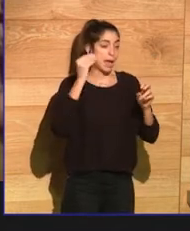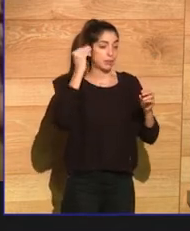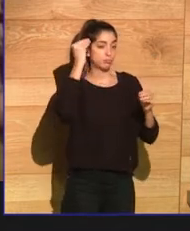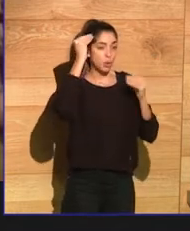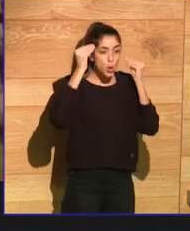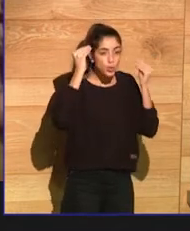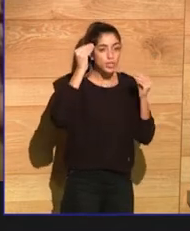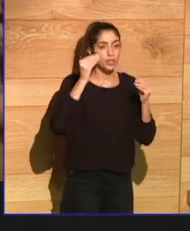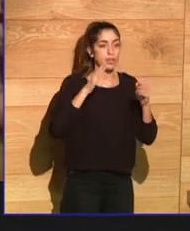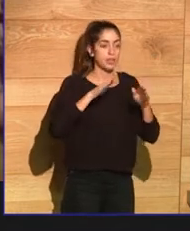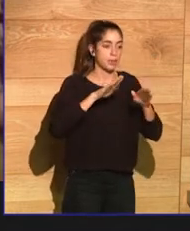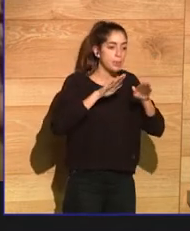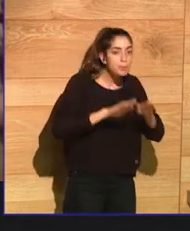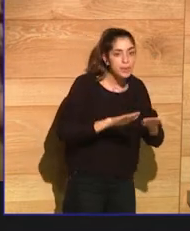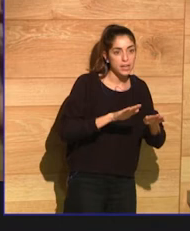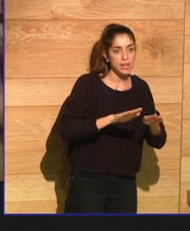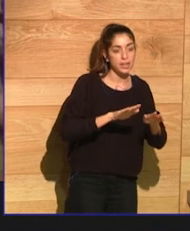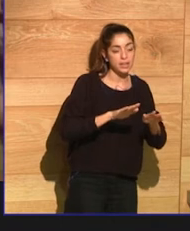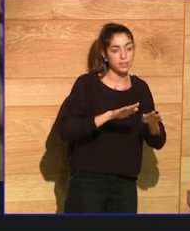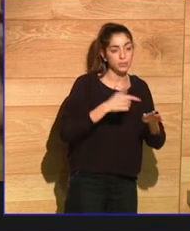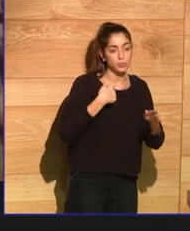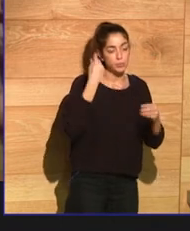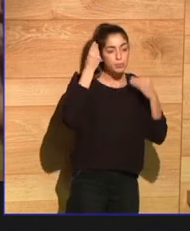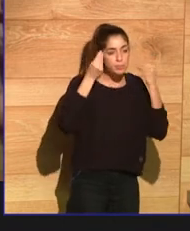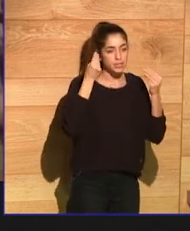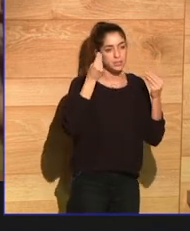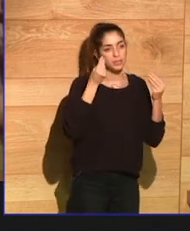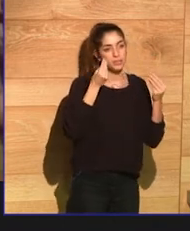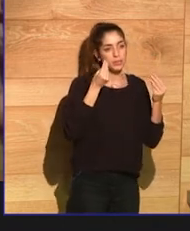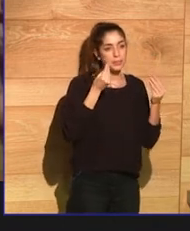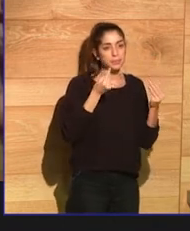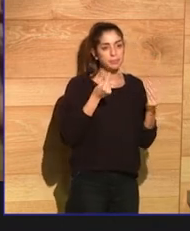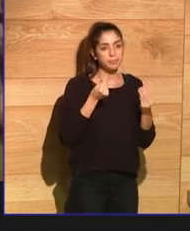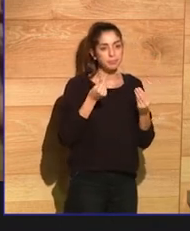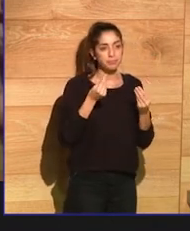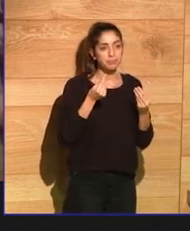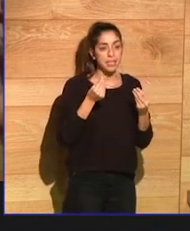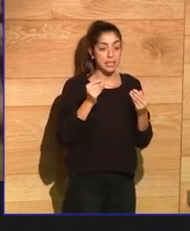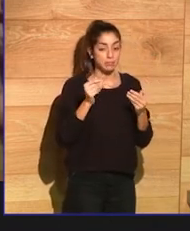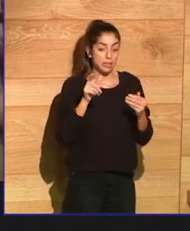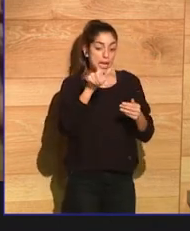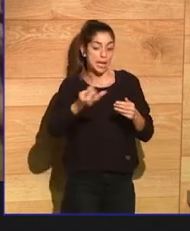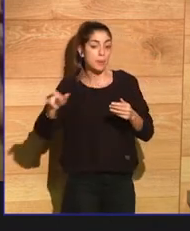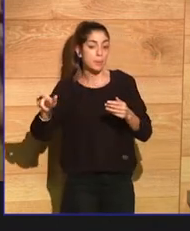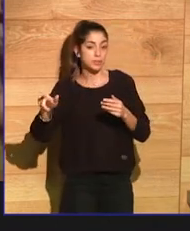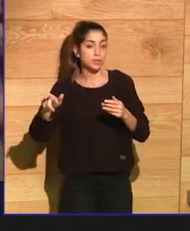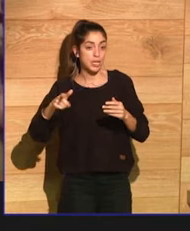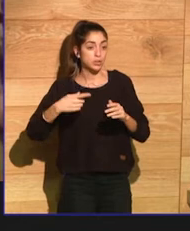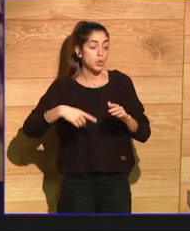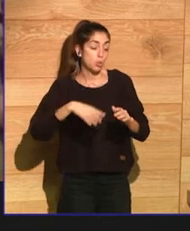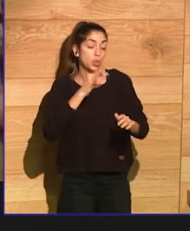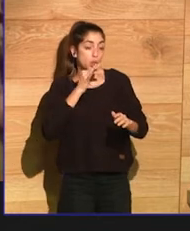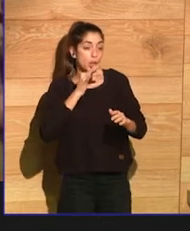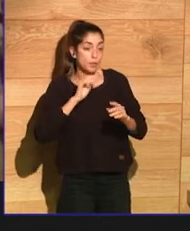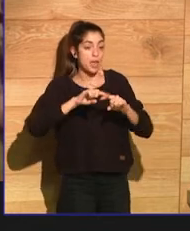are people still pair bonding and are people still having children? I think that would be the chief indicator